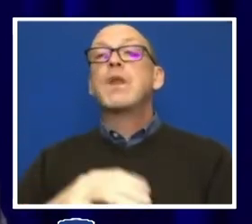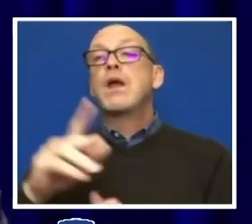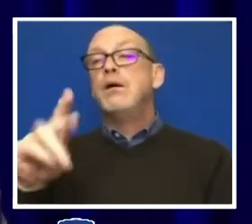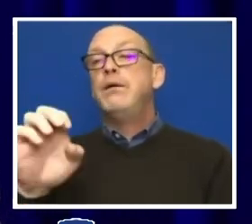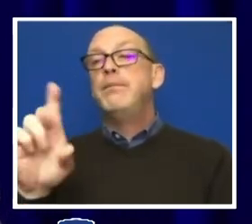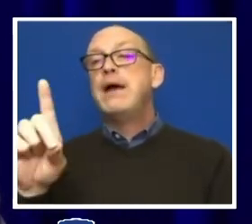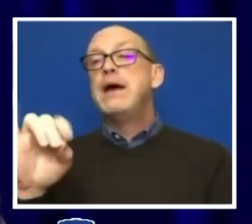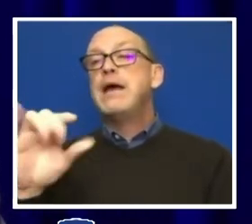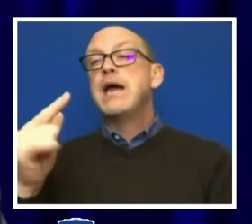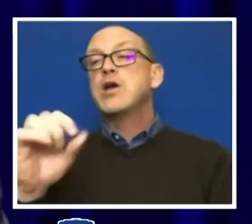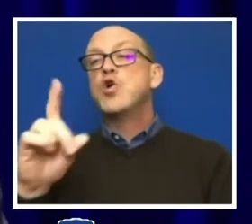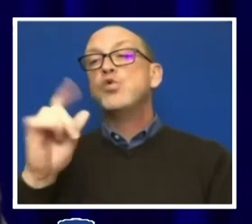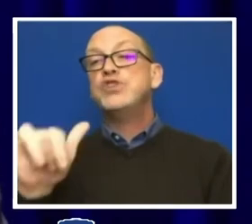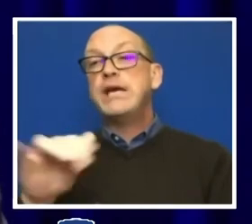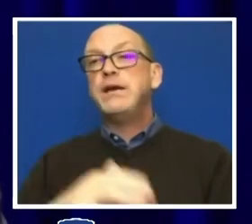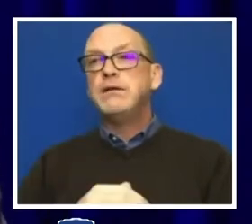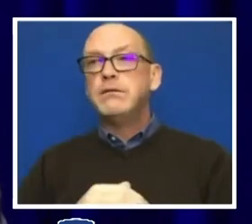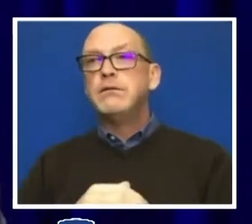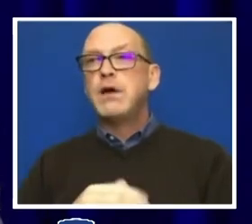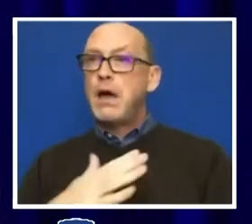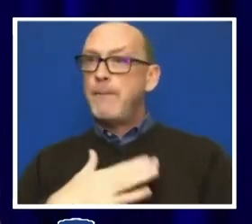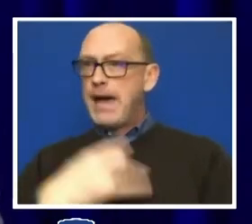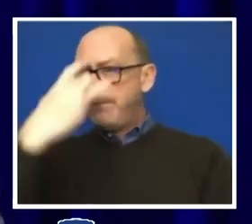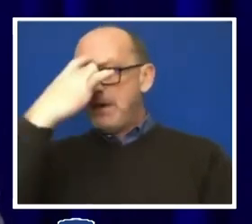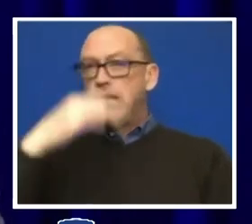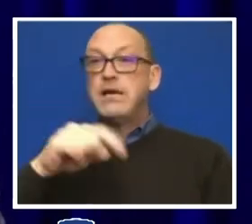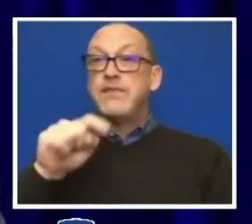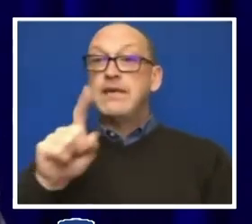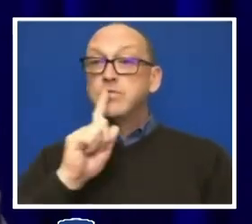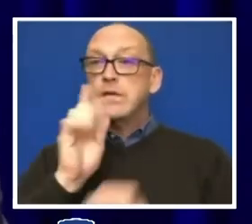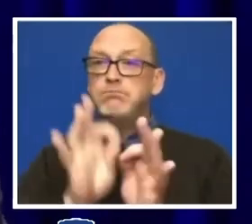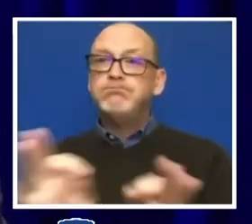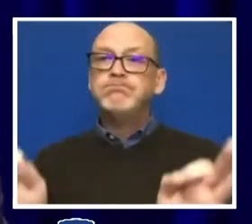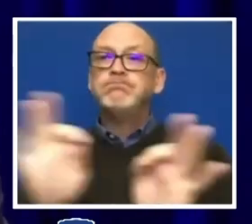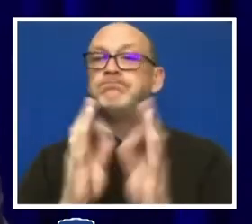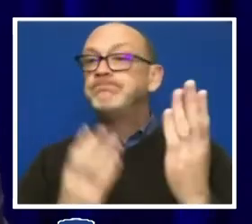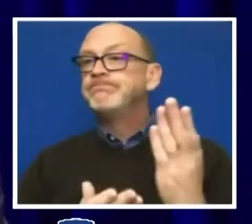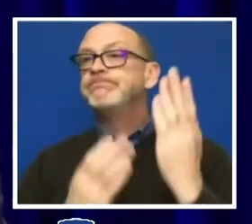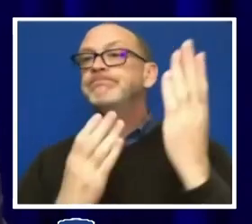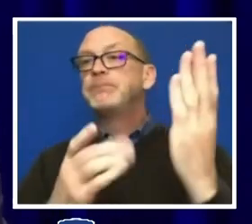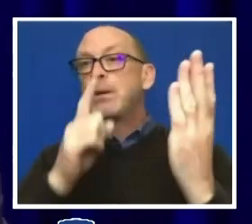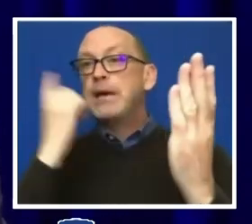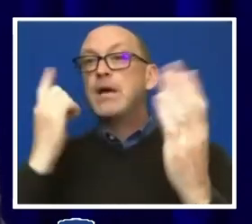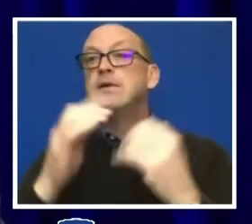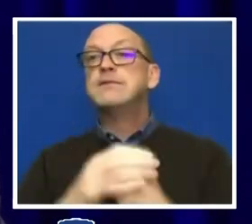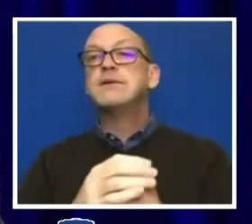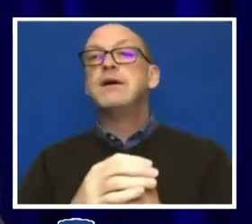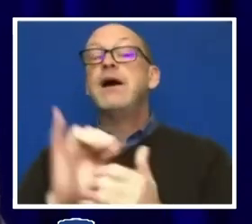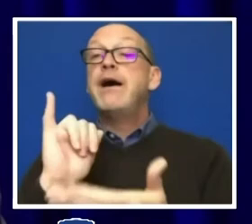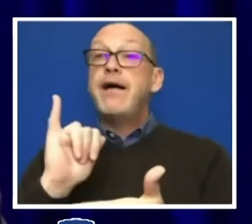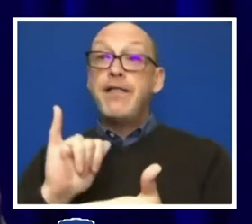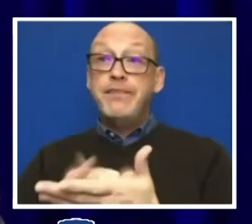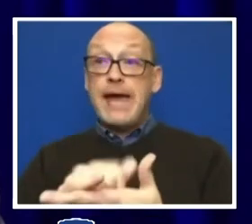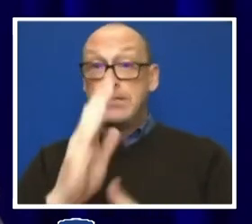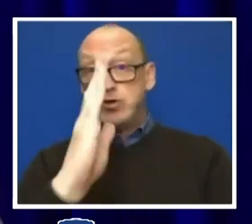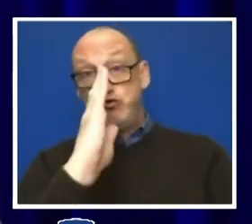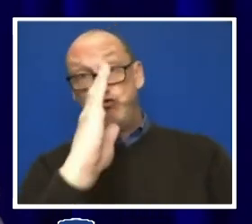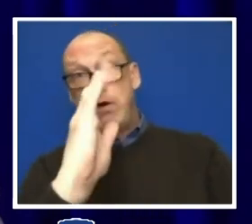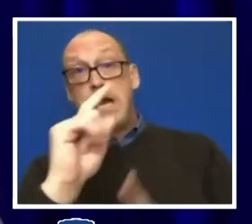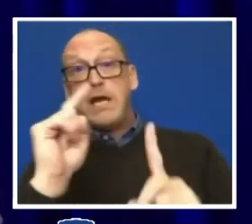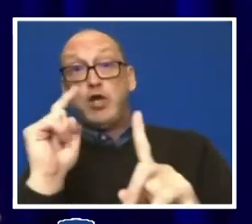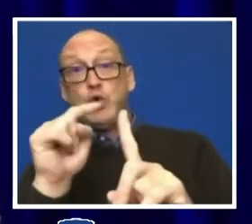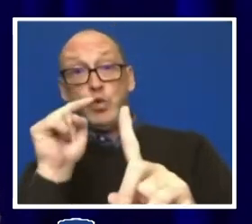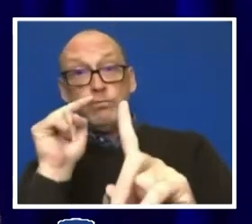in my mind, this is an important recommendation because it goes straight to